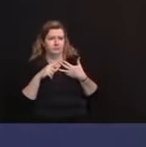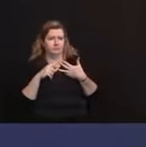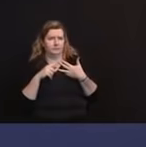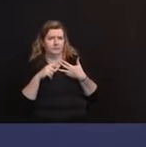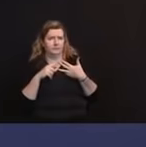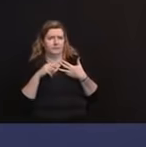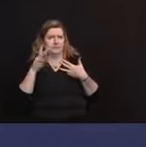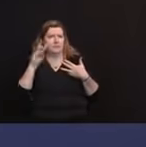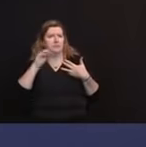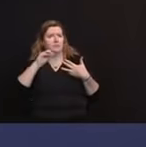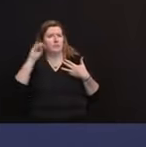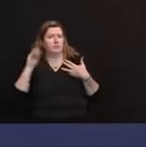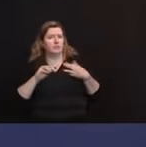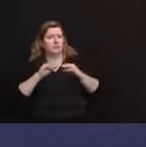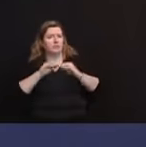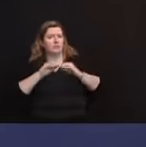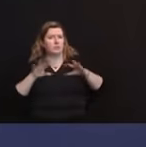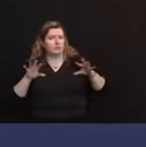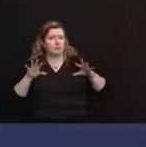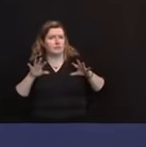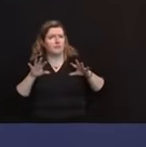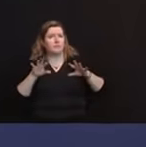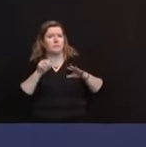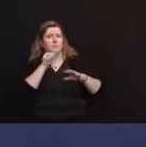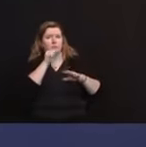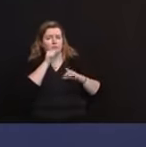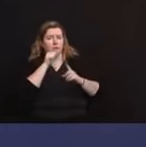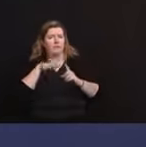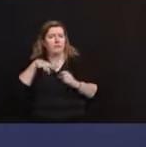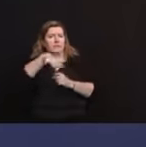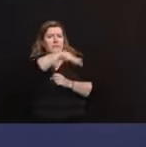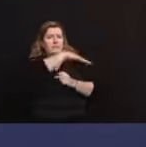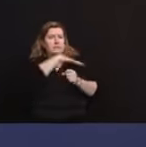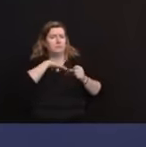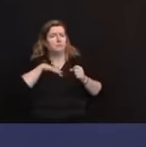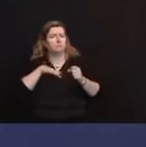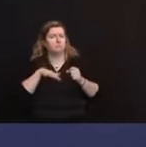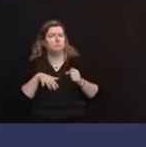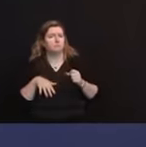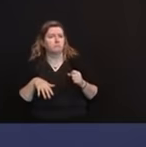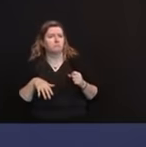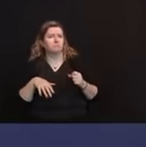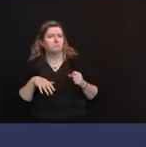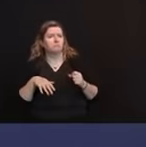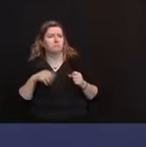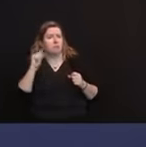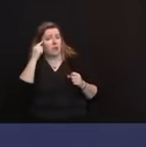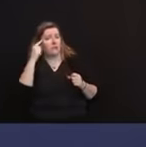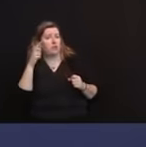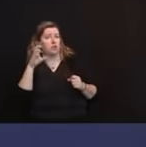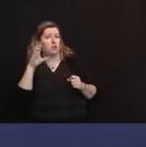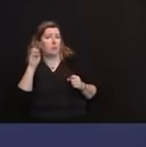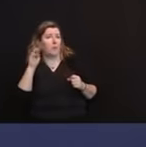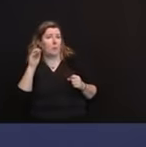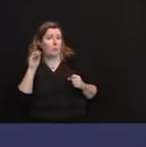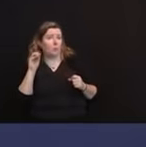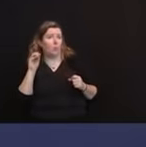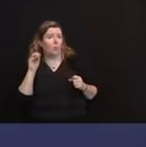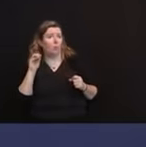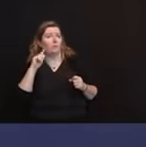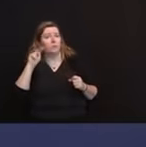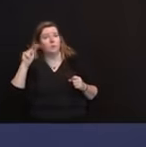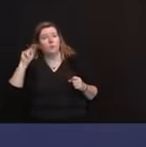setting. We have been talking about, I know Governor Cuomo said he thought in New York it was 70 to 80. I think you and I were in the